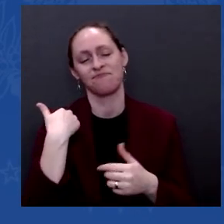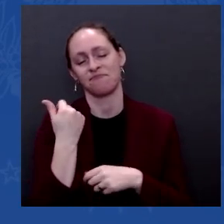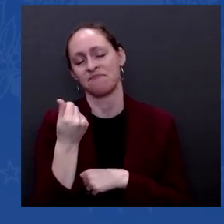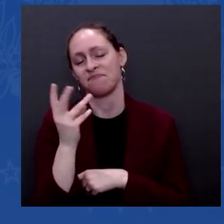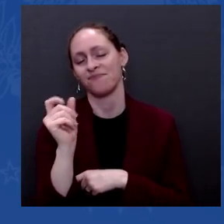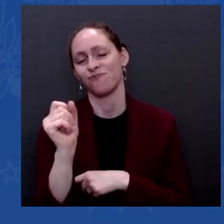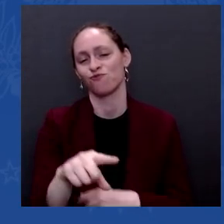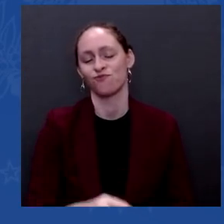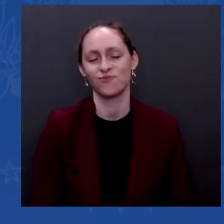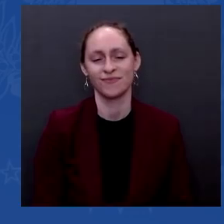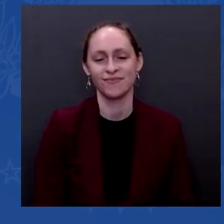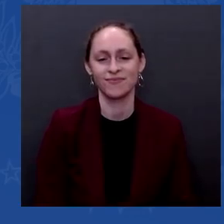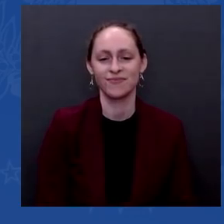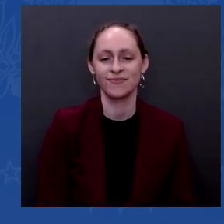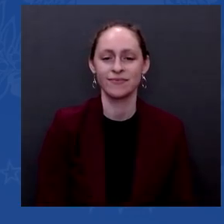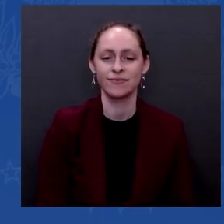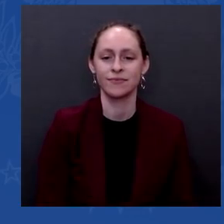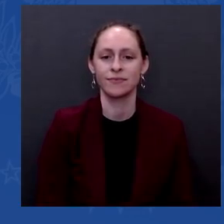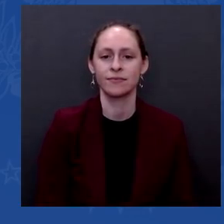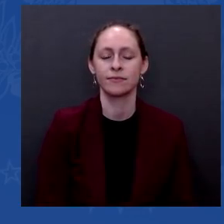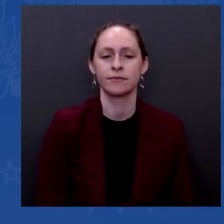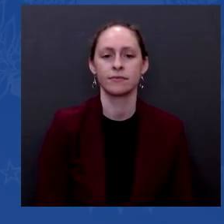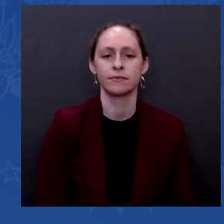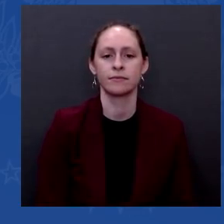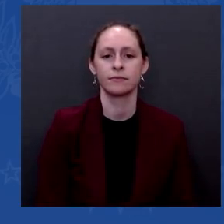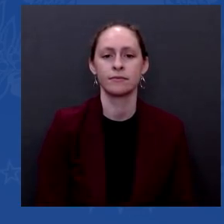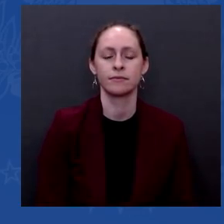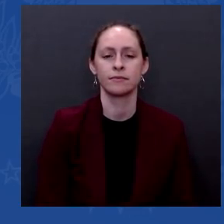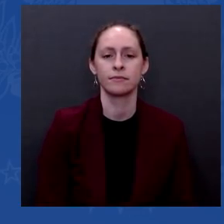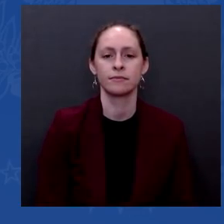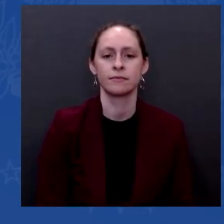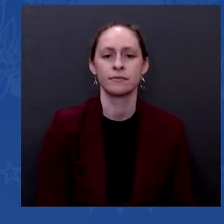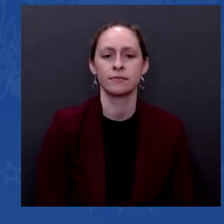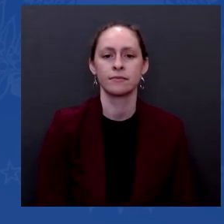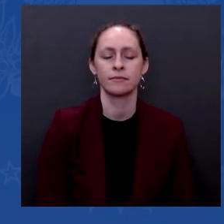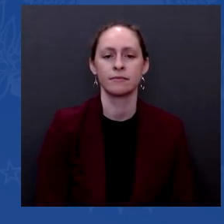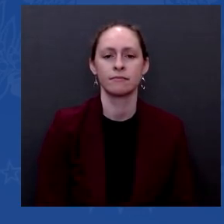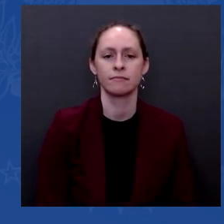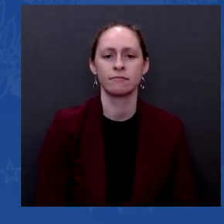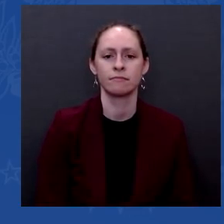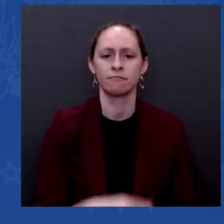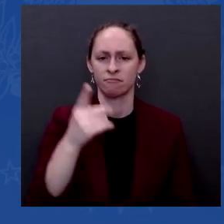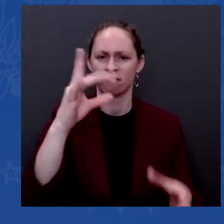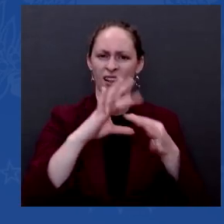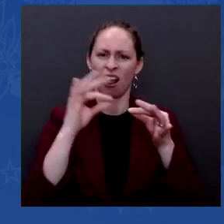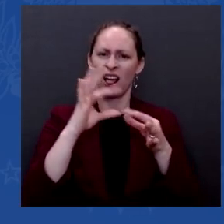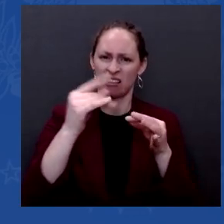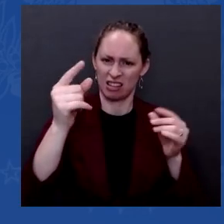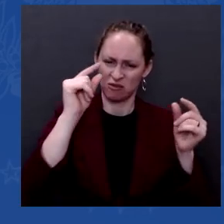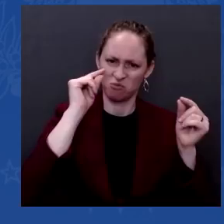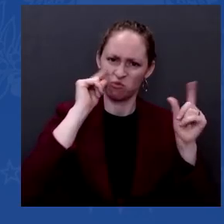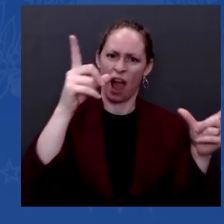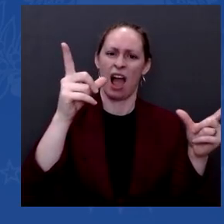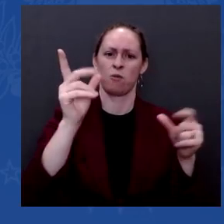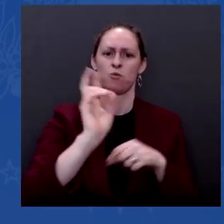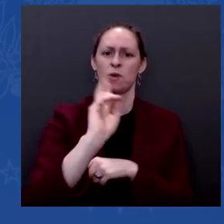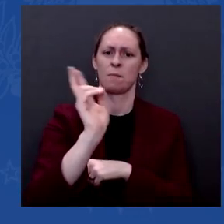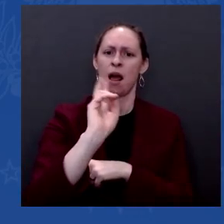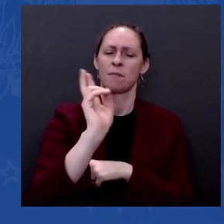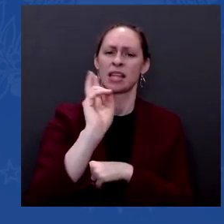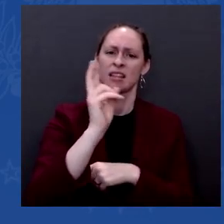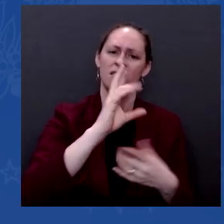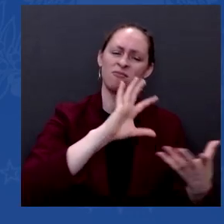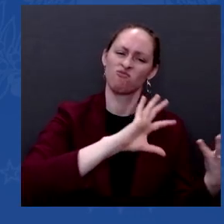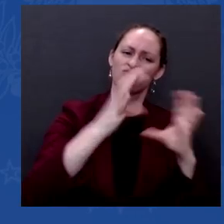Republican obstruction of your agenda. But didn't the GOP take exactly the same tactic when you were vice president to